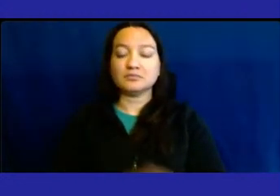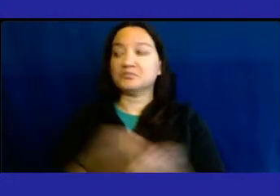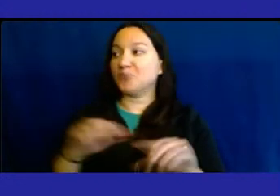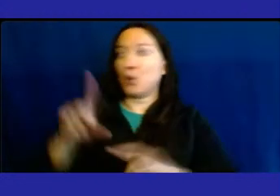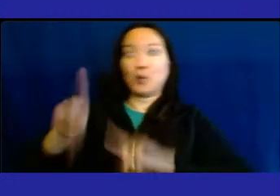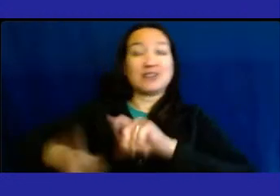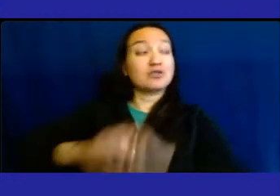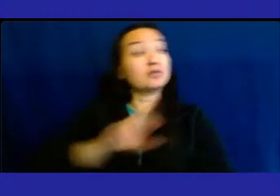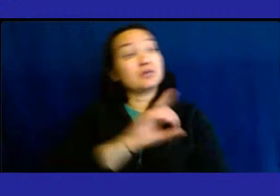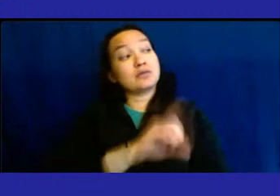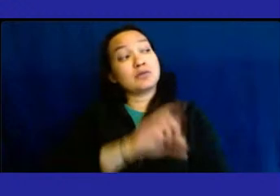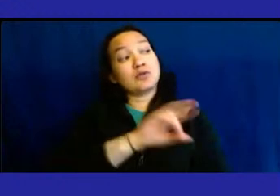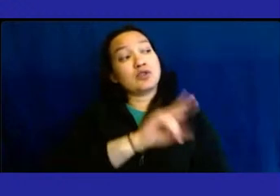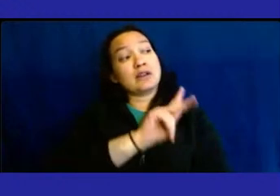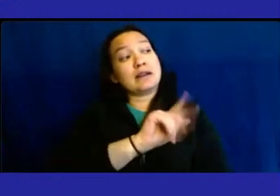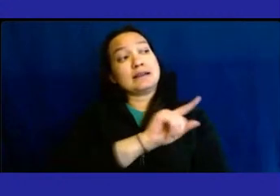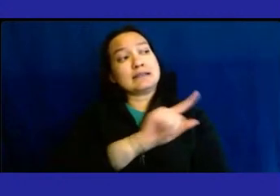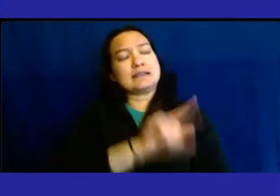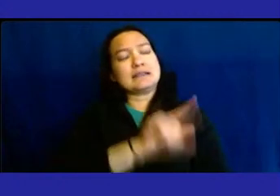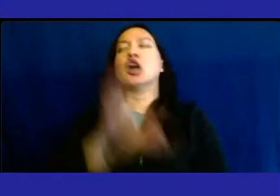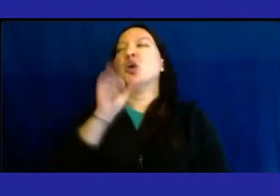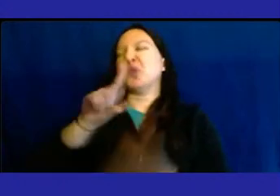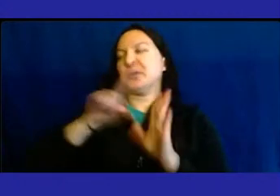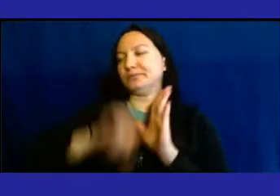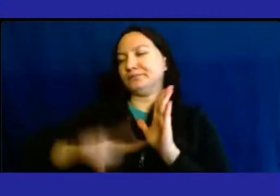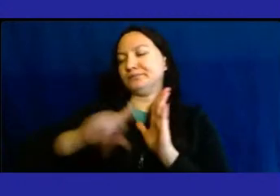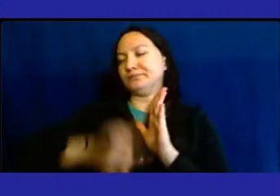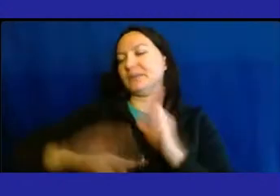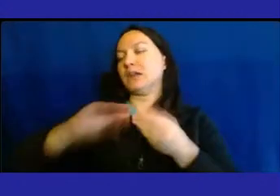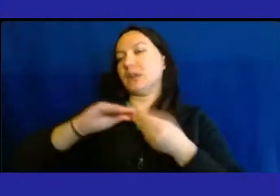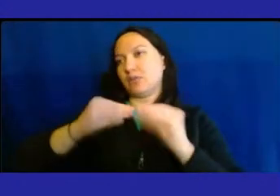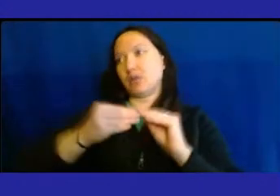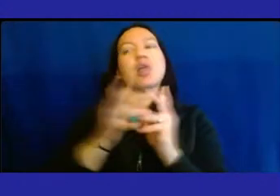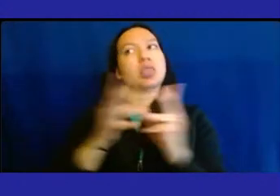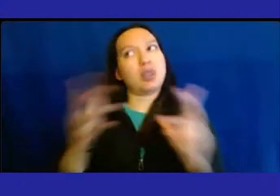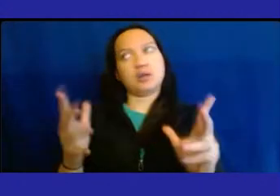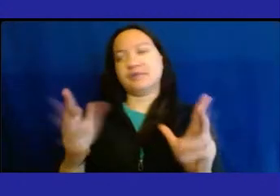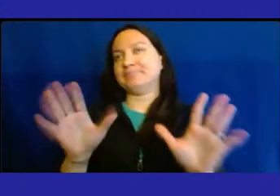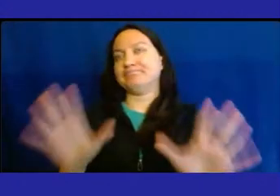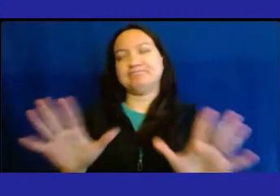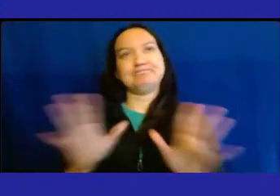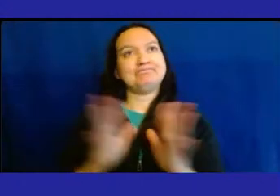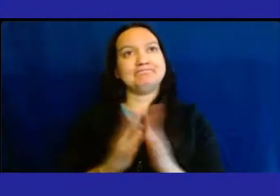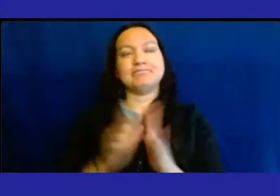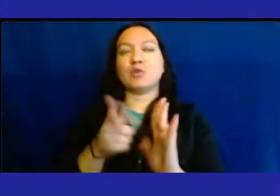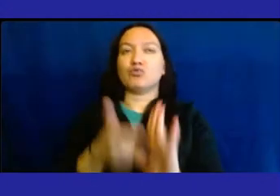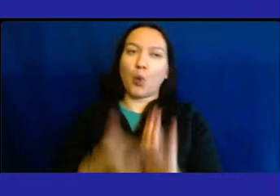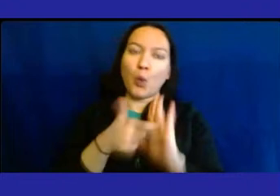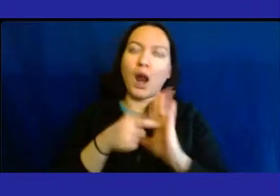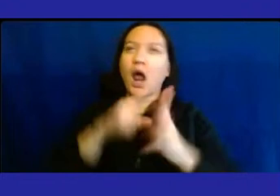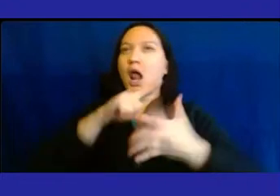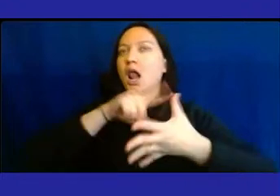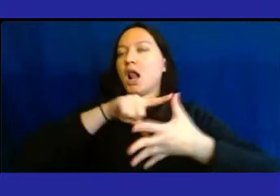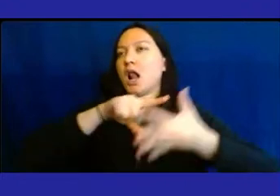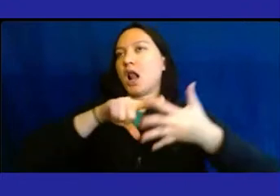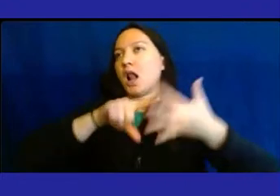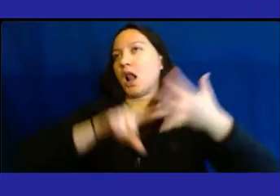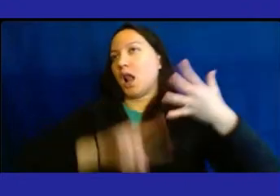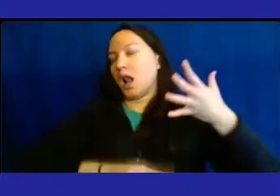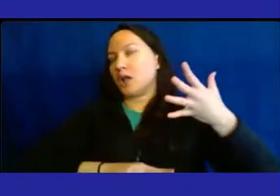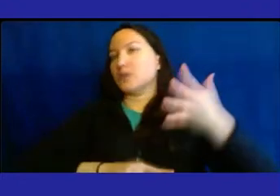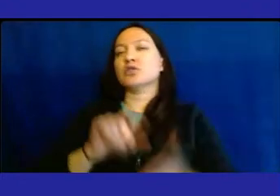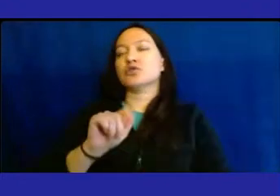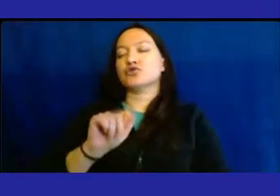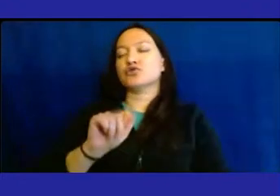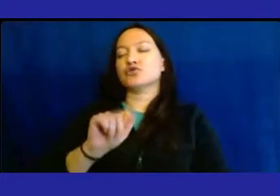Dr. Katz? look at the numbers. A lot of it is the requirements of the Trauma Commission on the